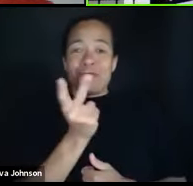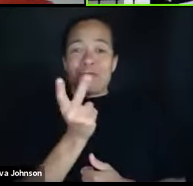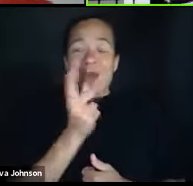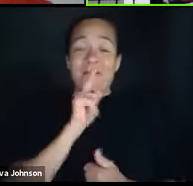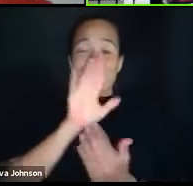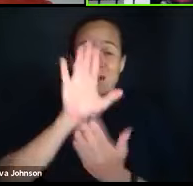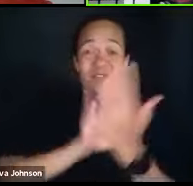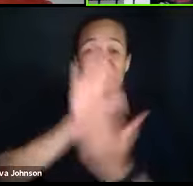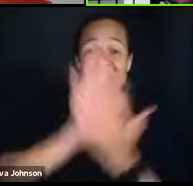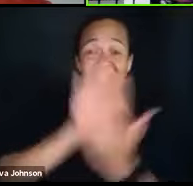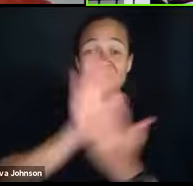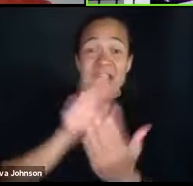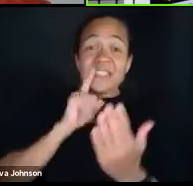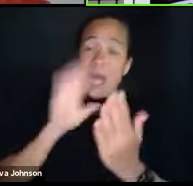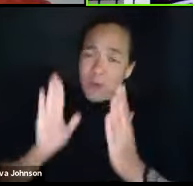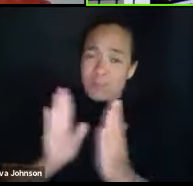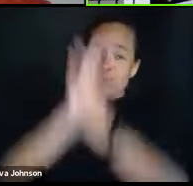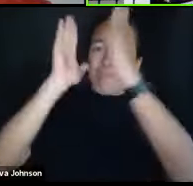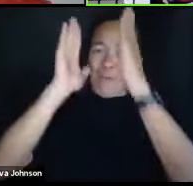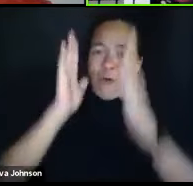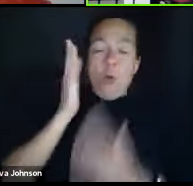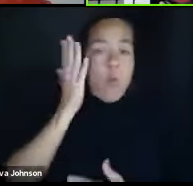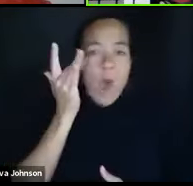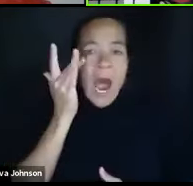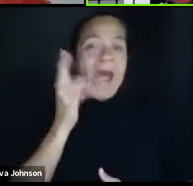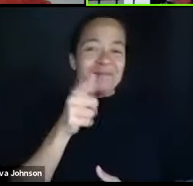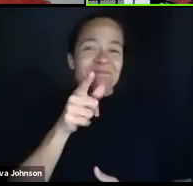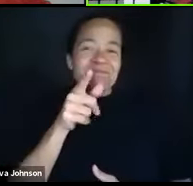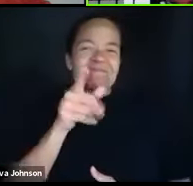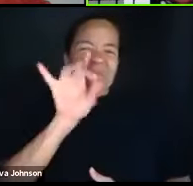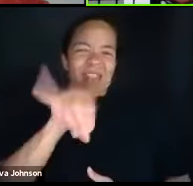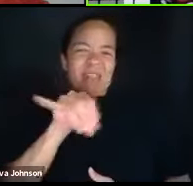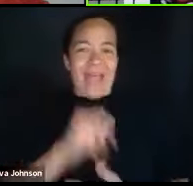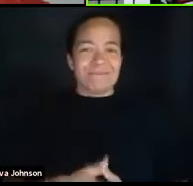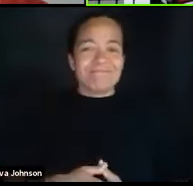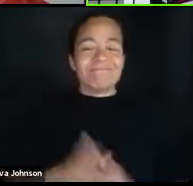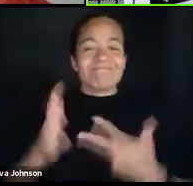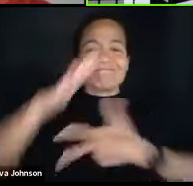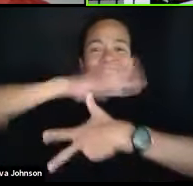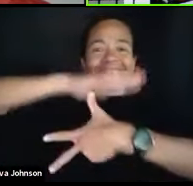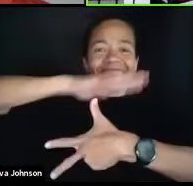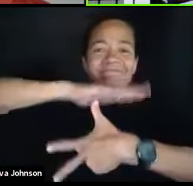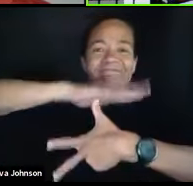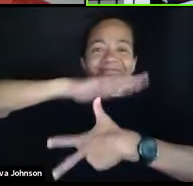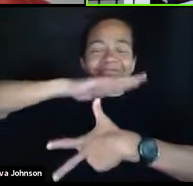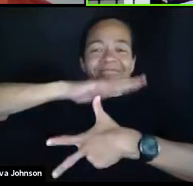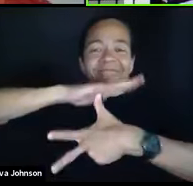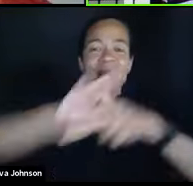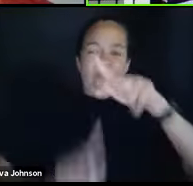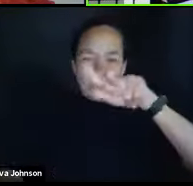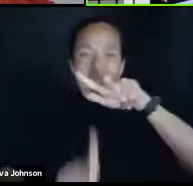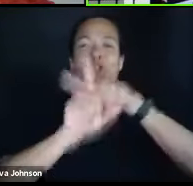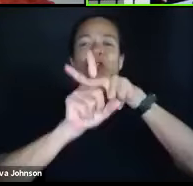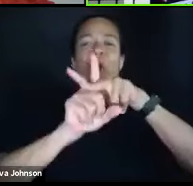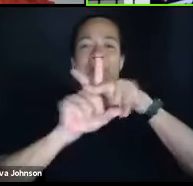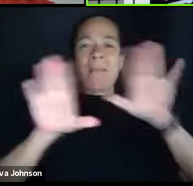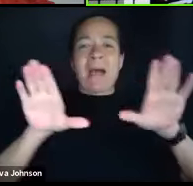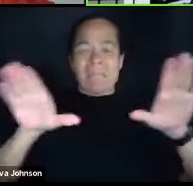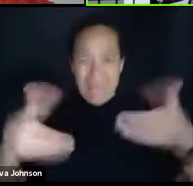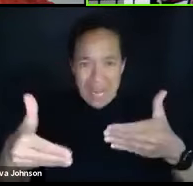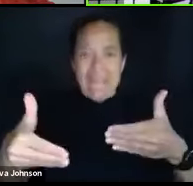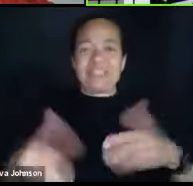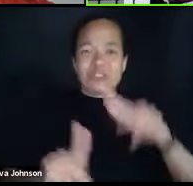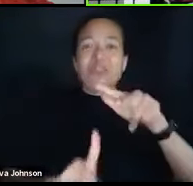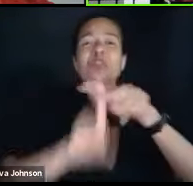with you, I'd give you high fives because that is exactly the number one thing showing up in class.